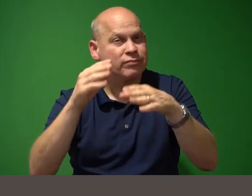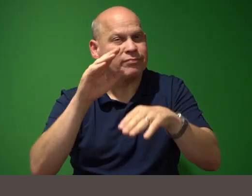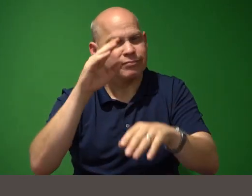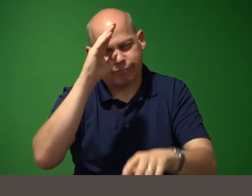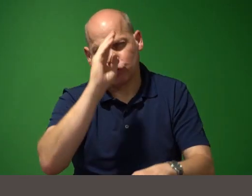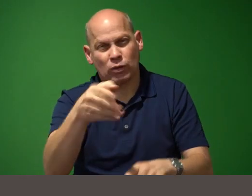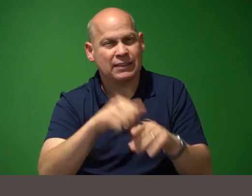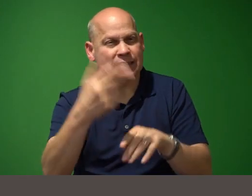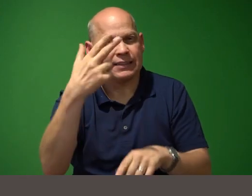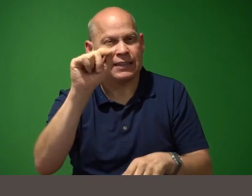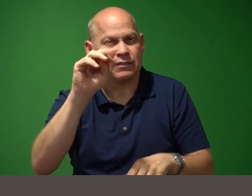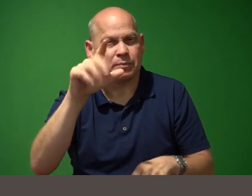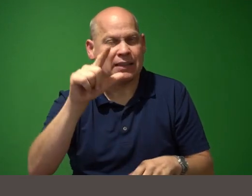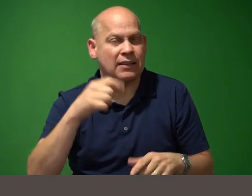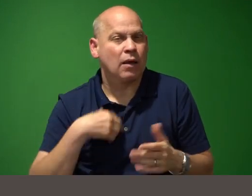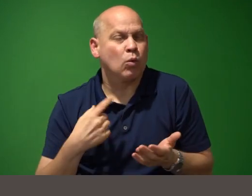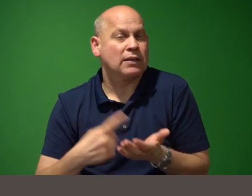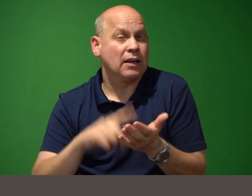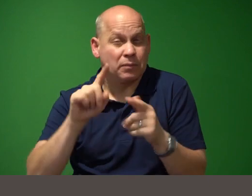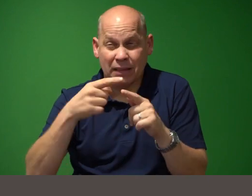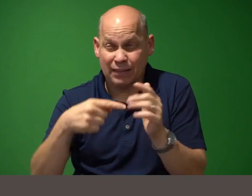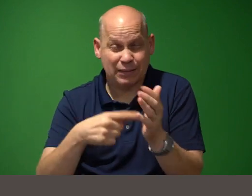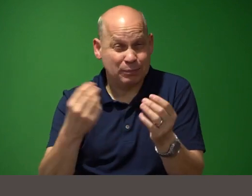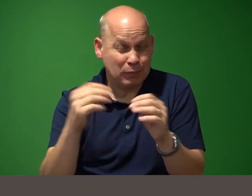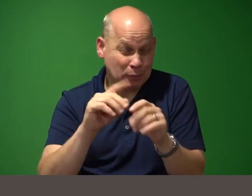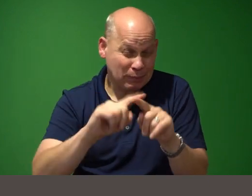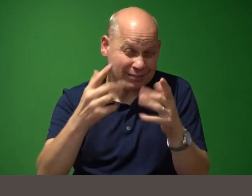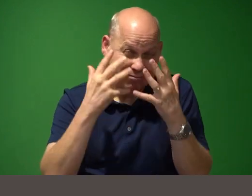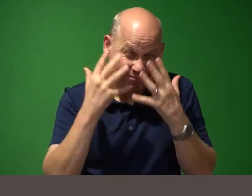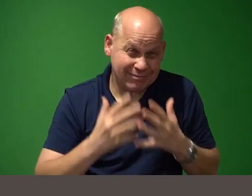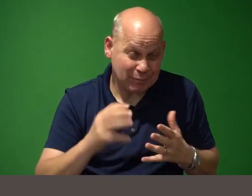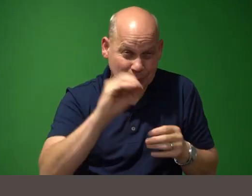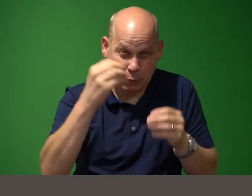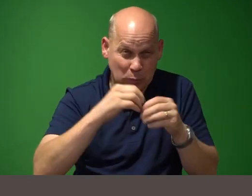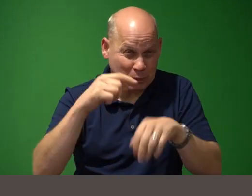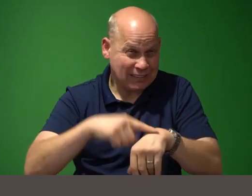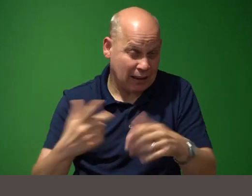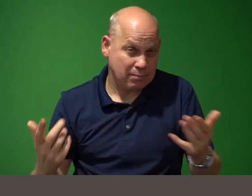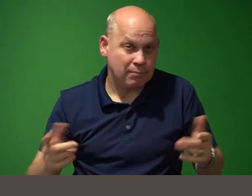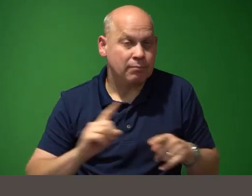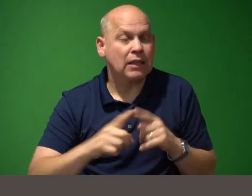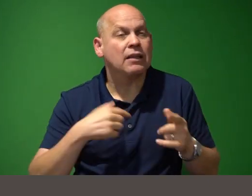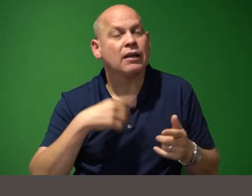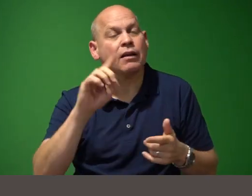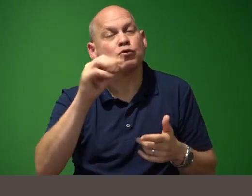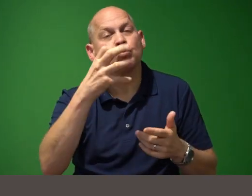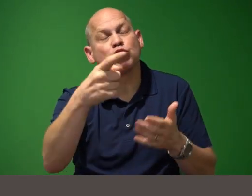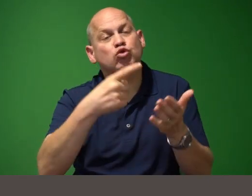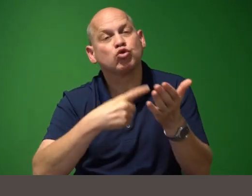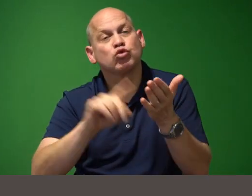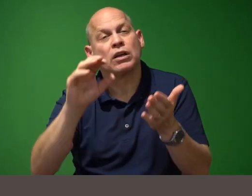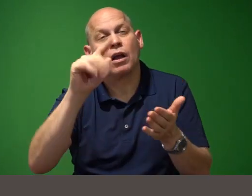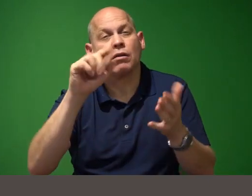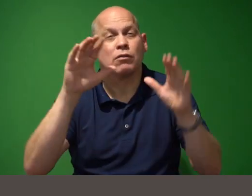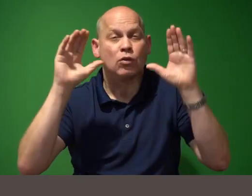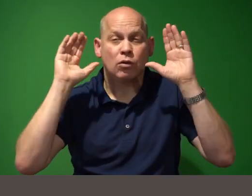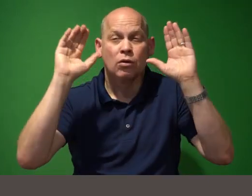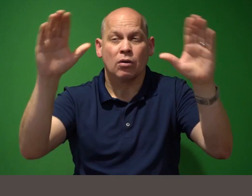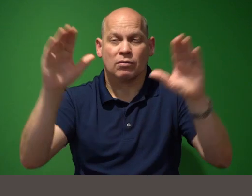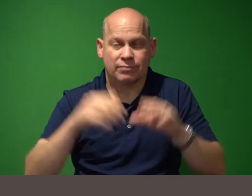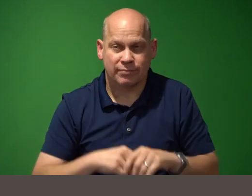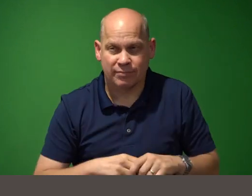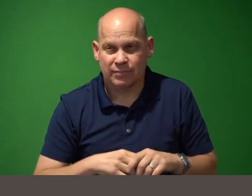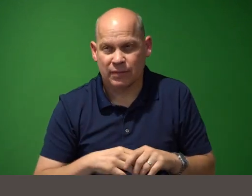talk about this more but sadly there's not any more time but i do want you to check out the awesome pyhat repo what is a pyhat